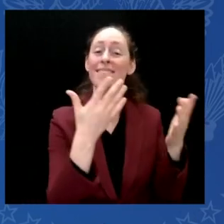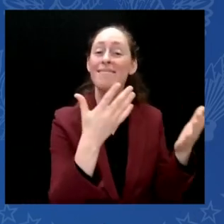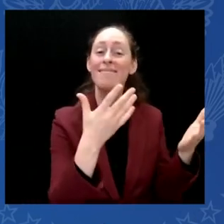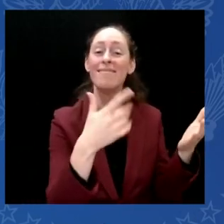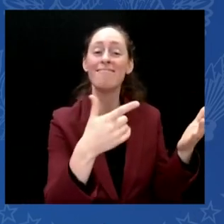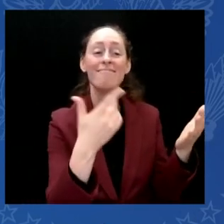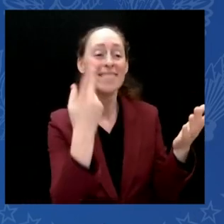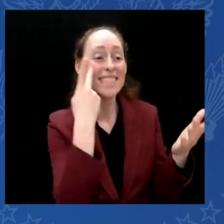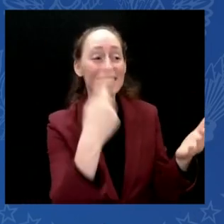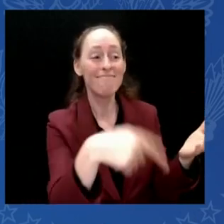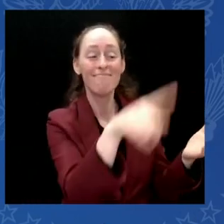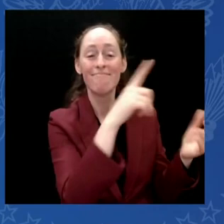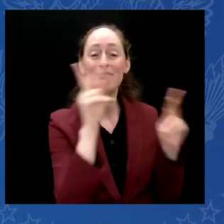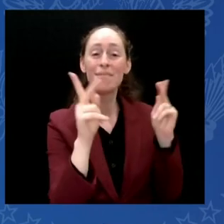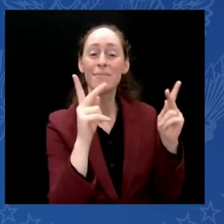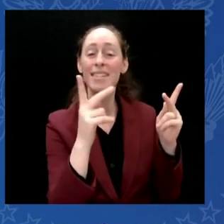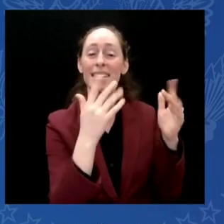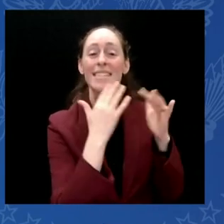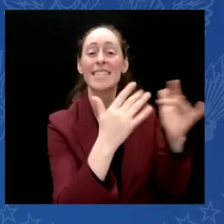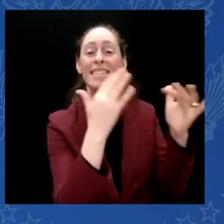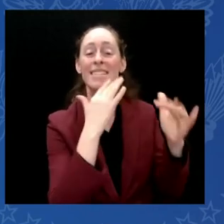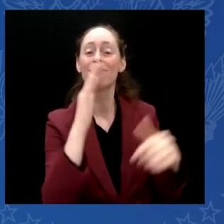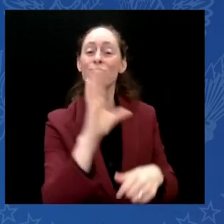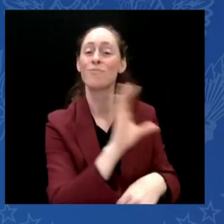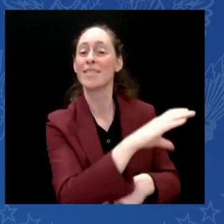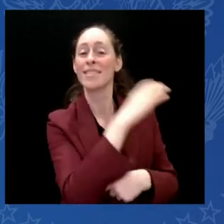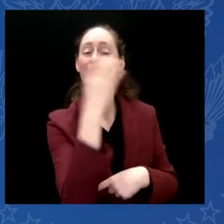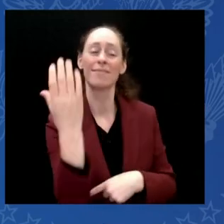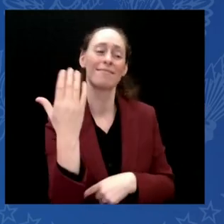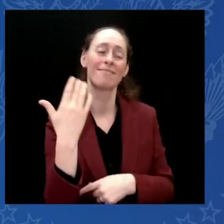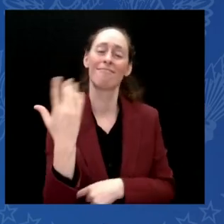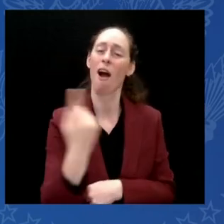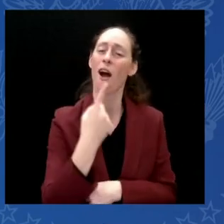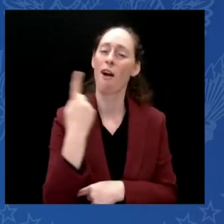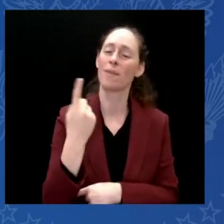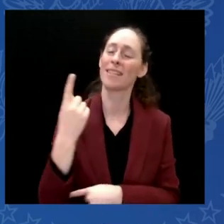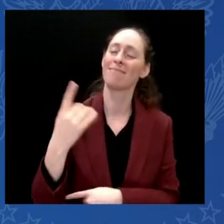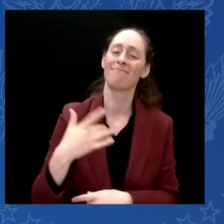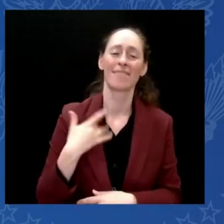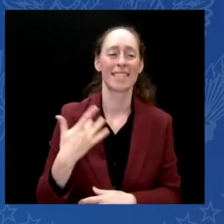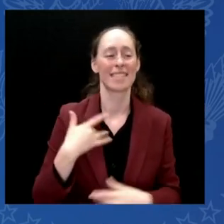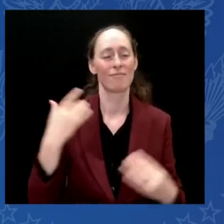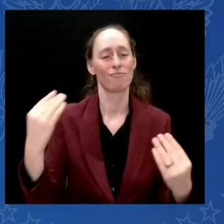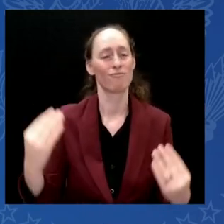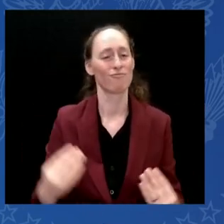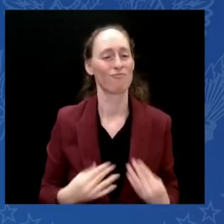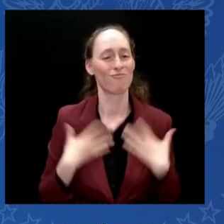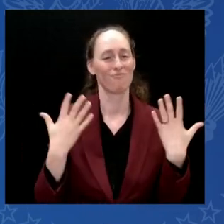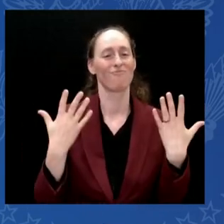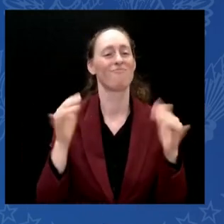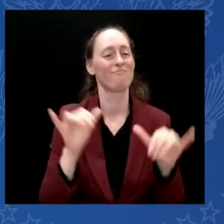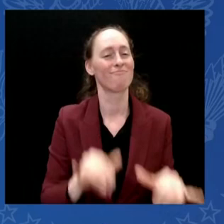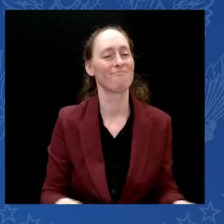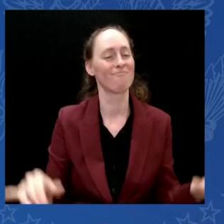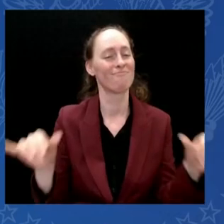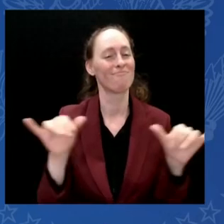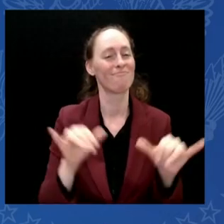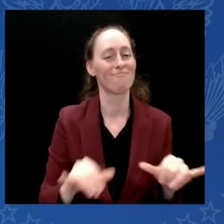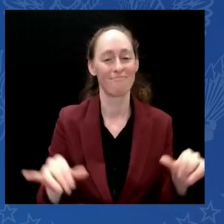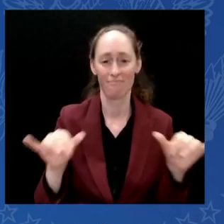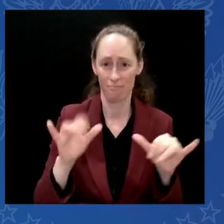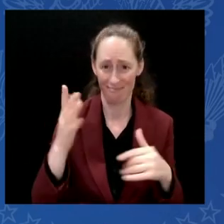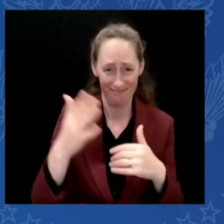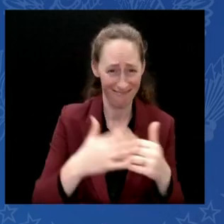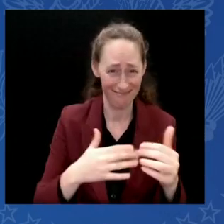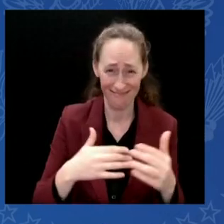Yes, even after 2,000 years, Christmas still has the power to lift us up, to bring us together, to change lives, to change the world.